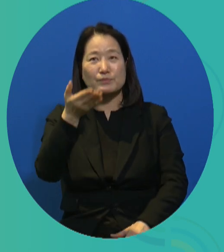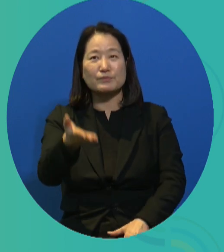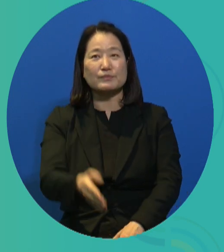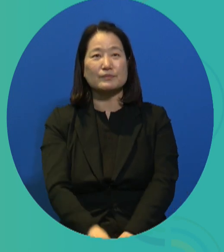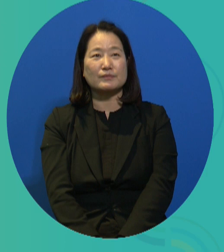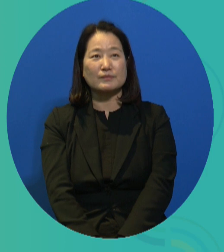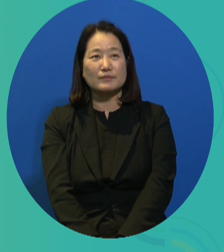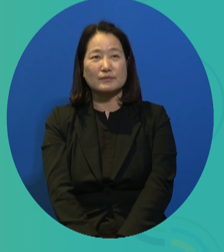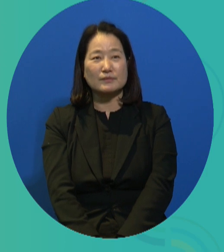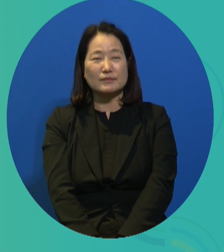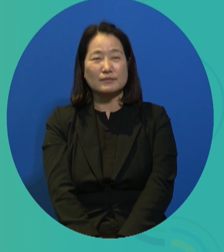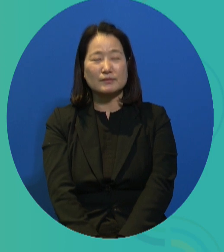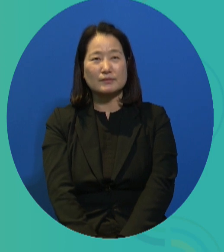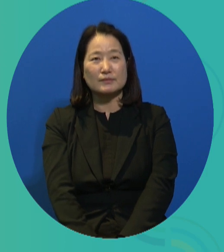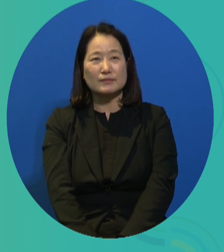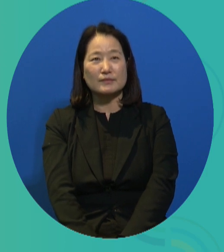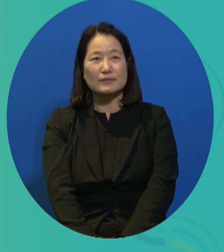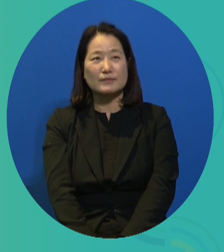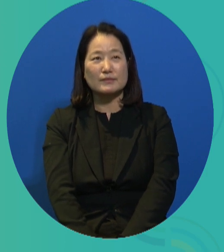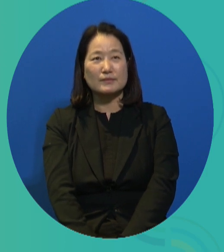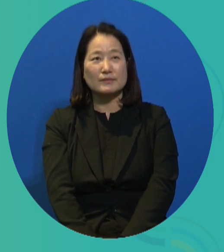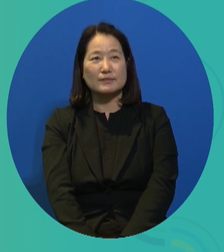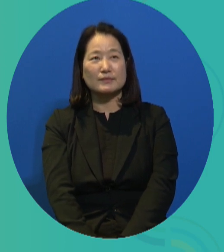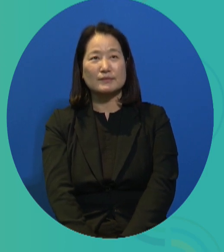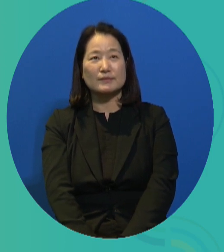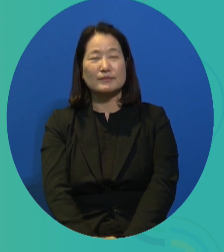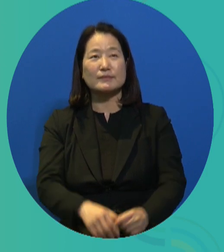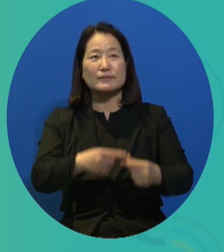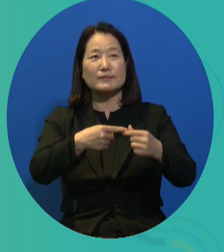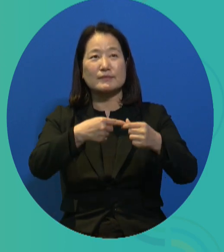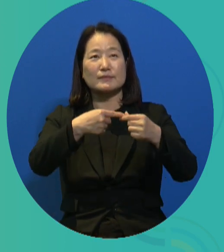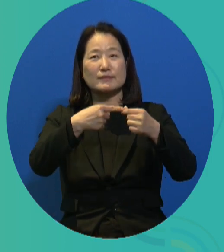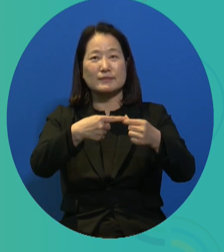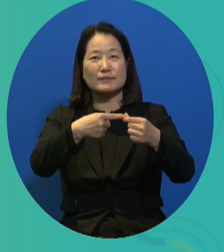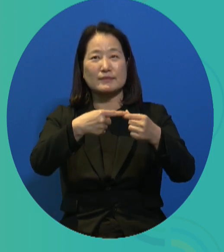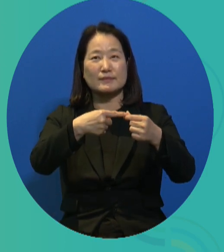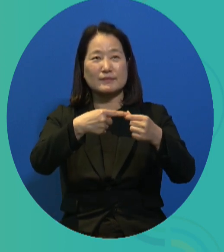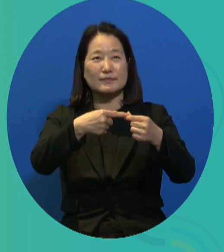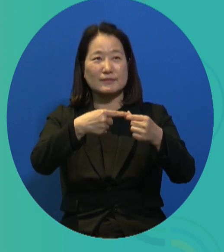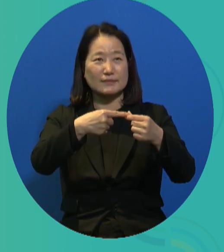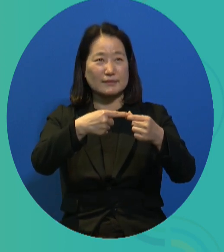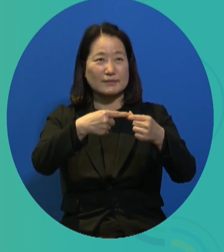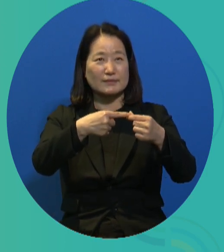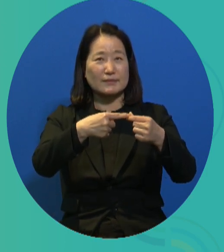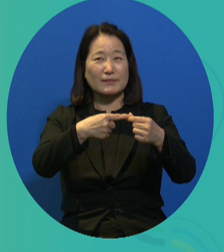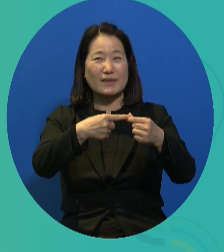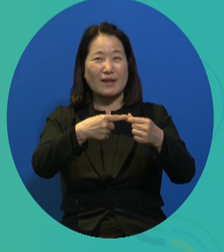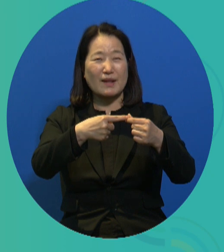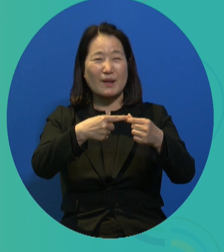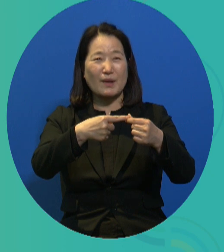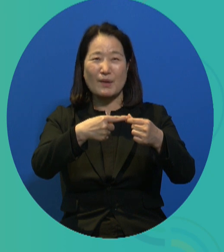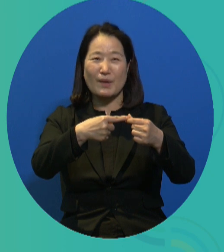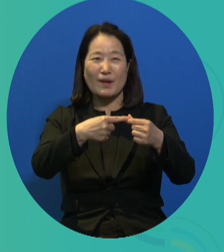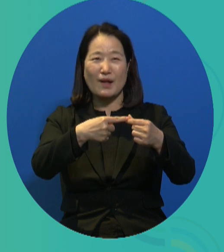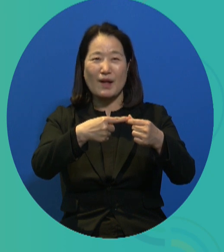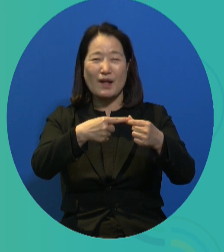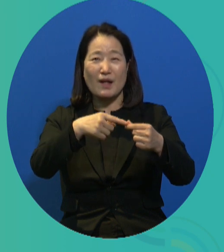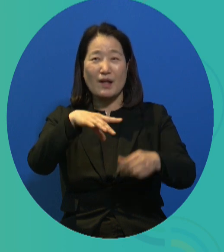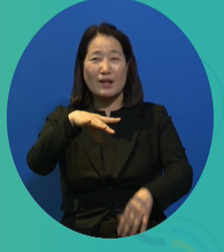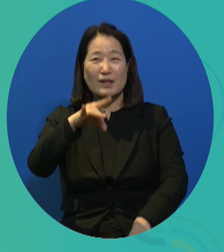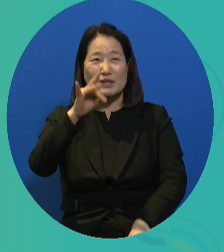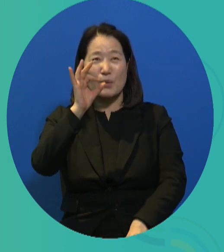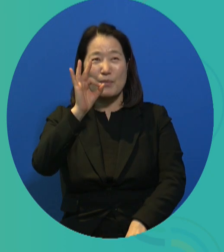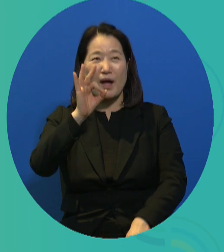for my thoughts. To begin my presentation, I would like to begin by